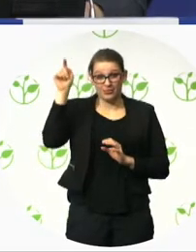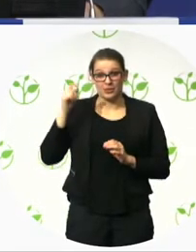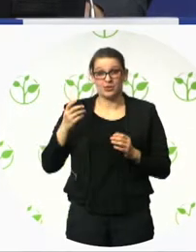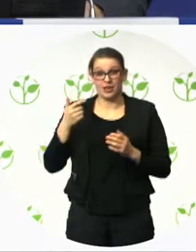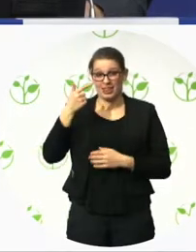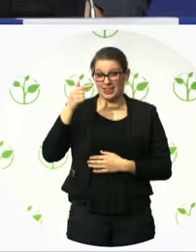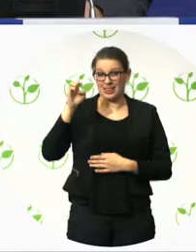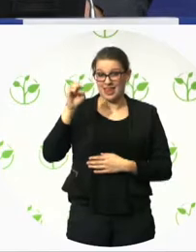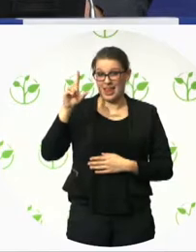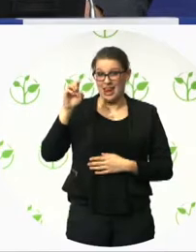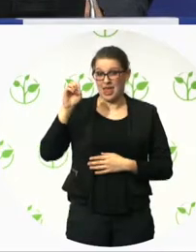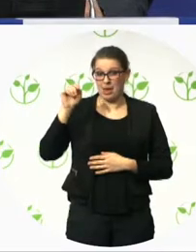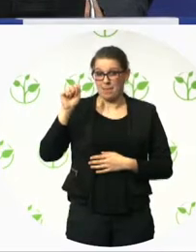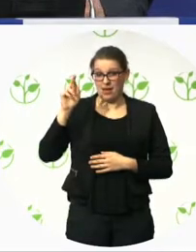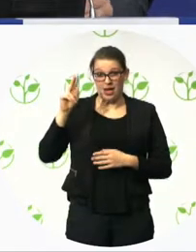from our capital, Oslo.